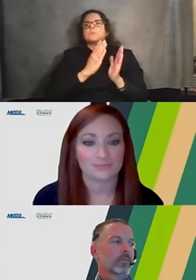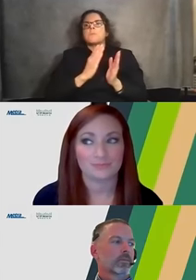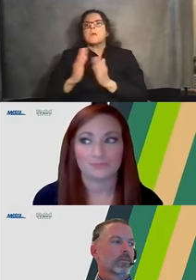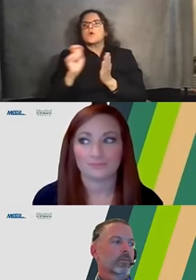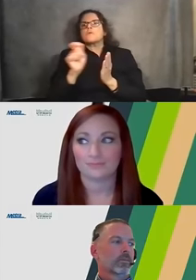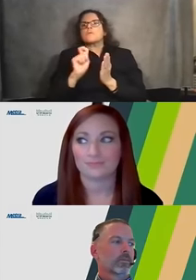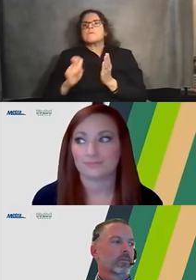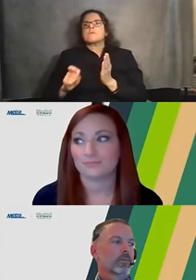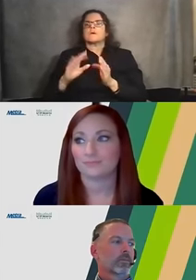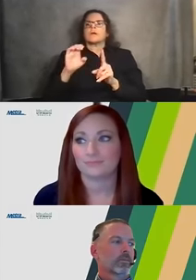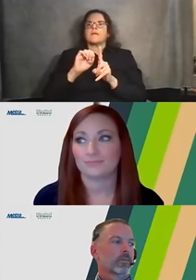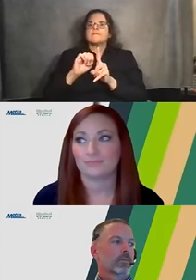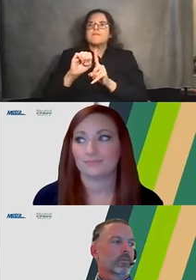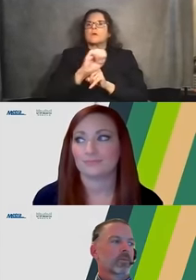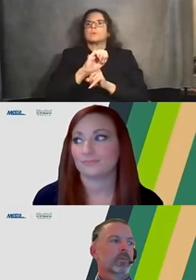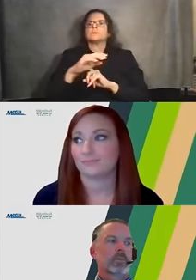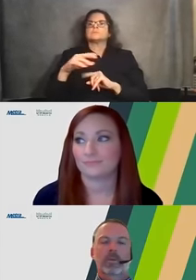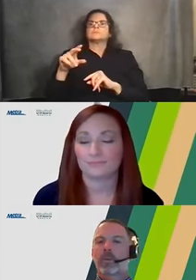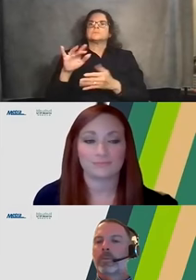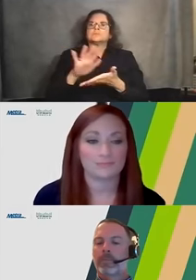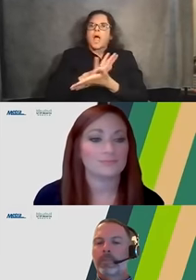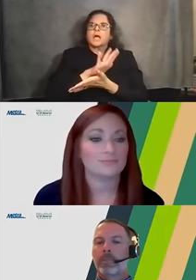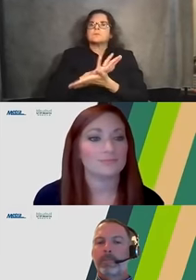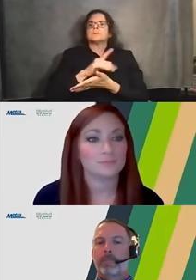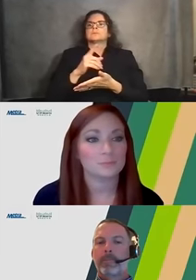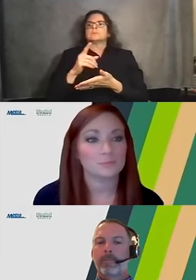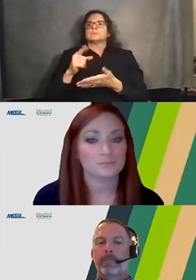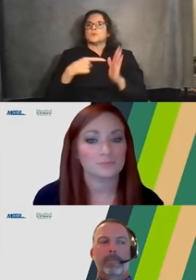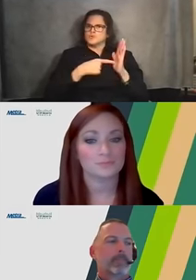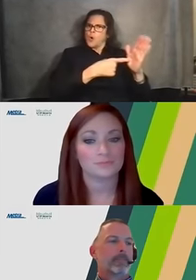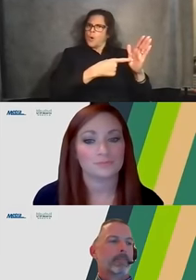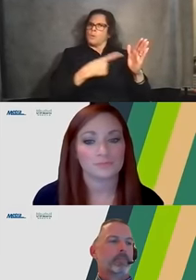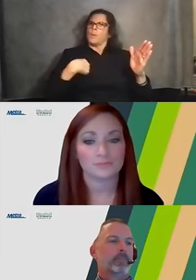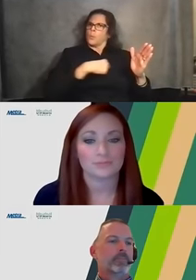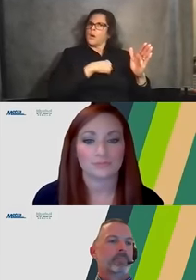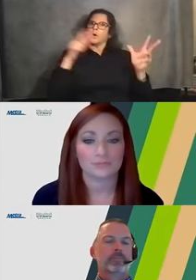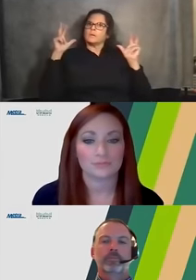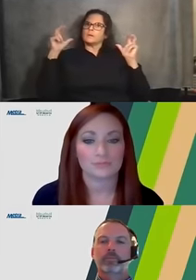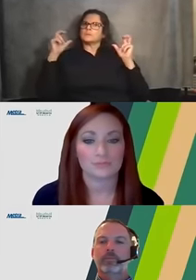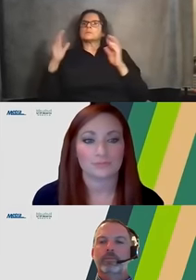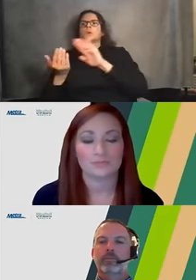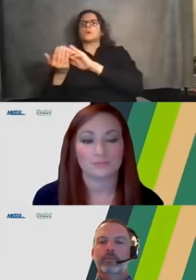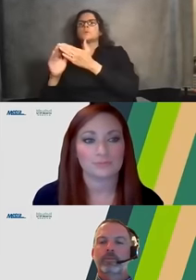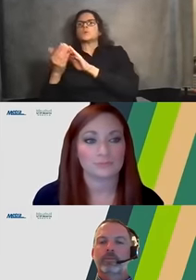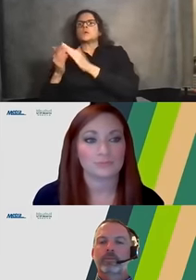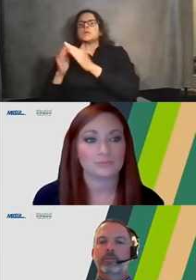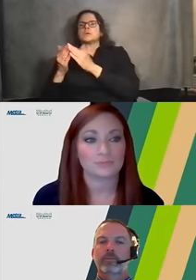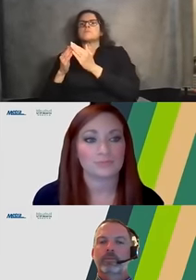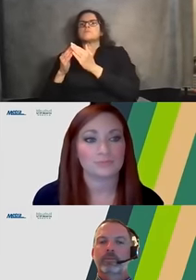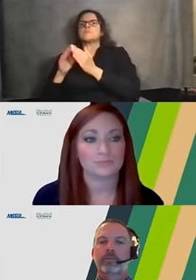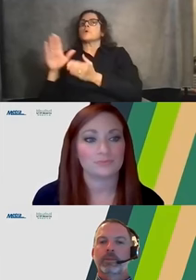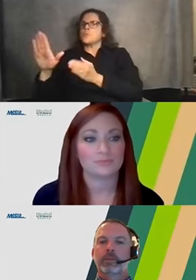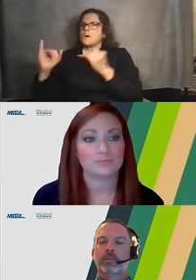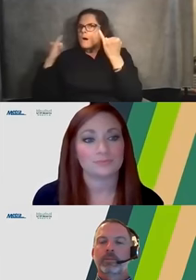addressing the concerns of the community and, and being able to show how the project is responding to those, those notes. And I do also want to stress